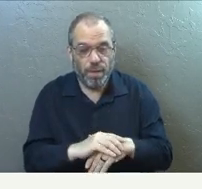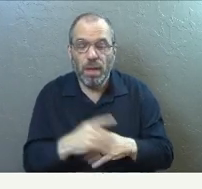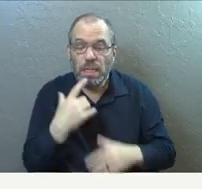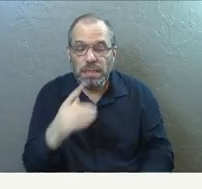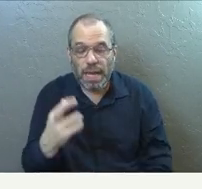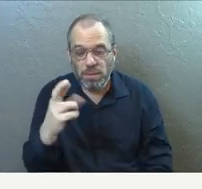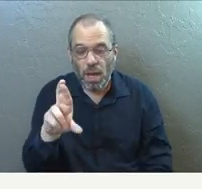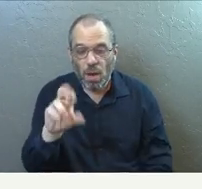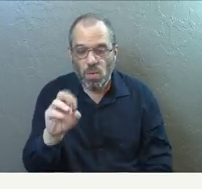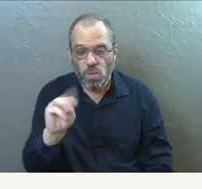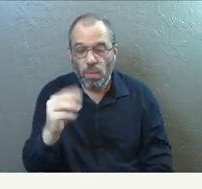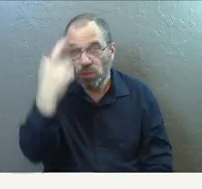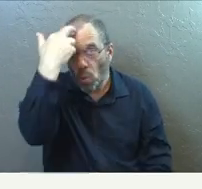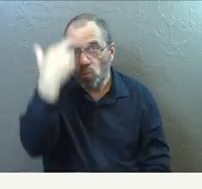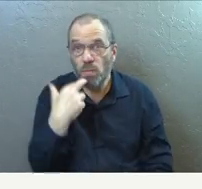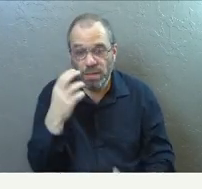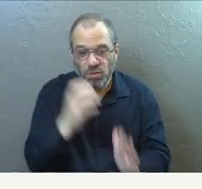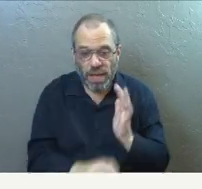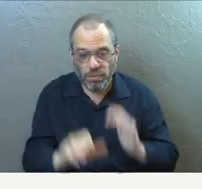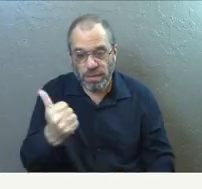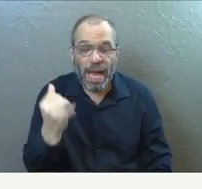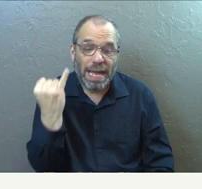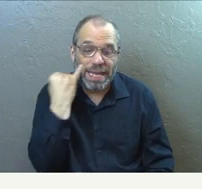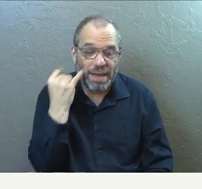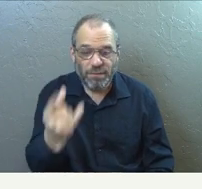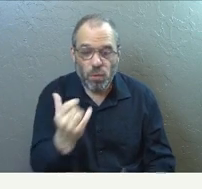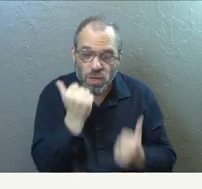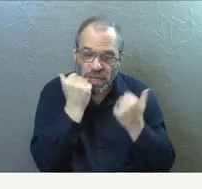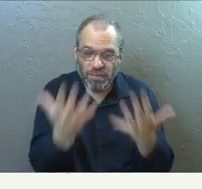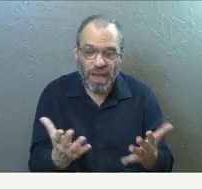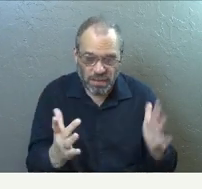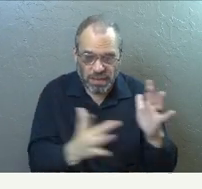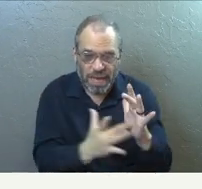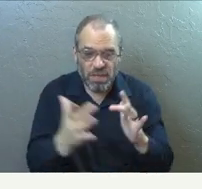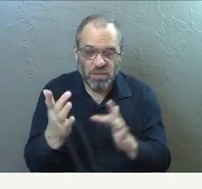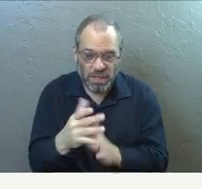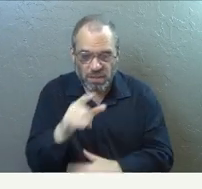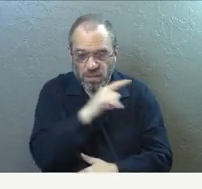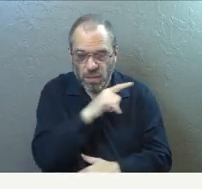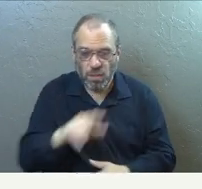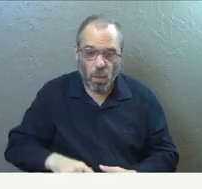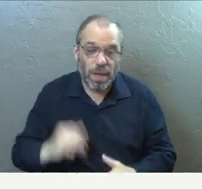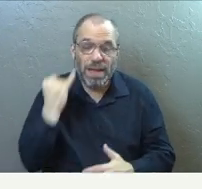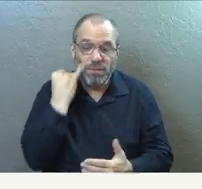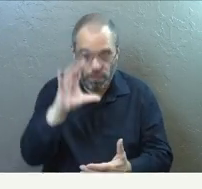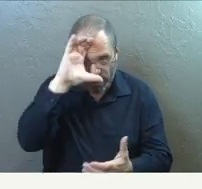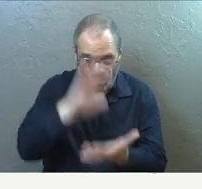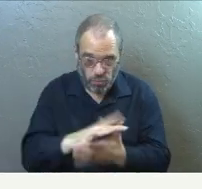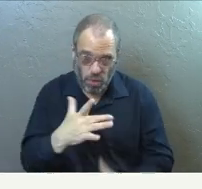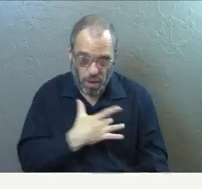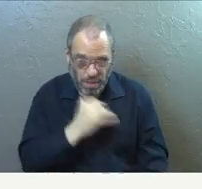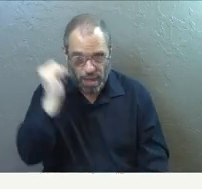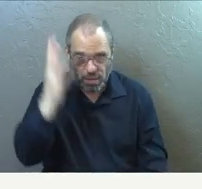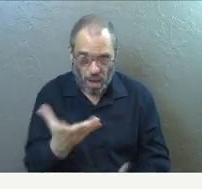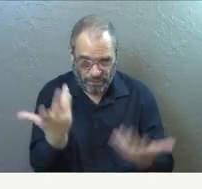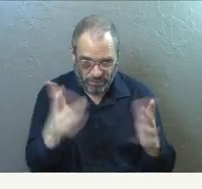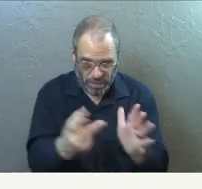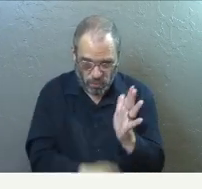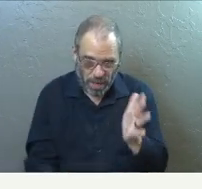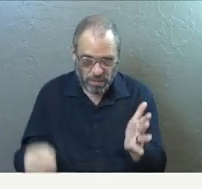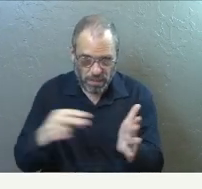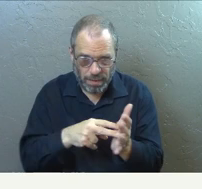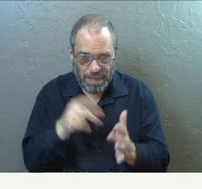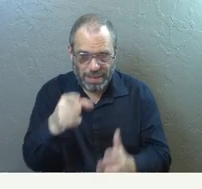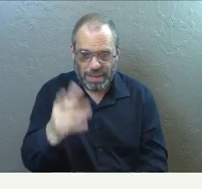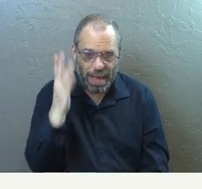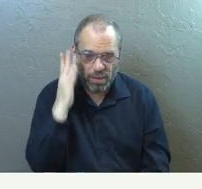It says in Romans chapter 10, that if you will confess that Jesus is Lord, if you will believe in your heart that God raised him